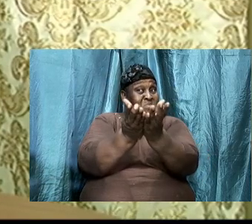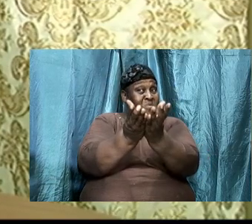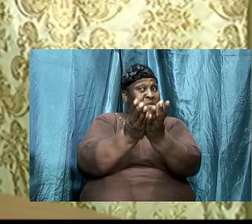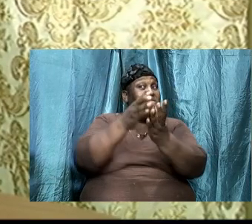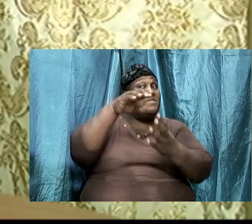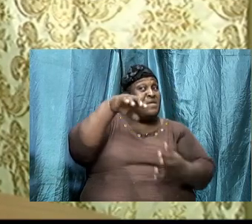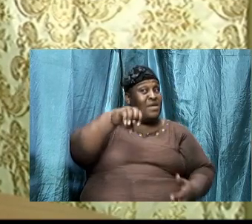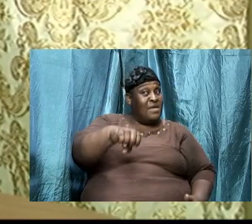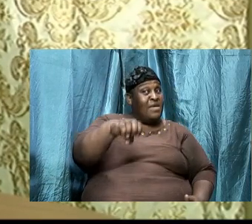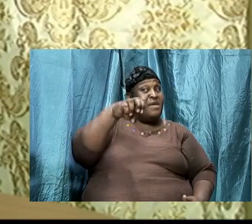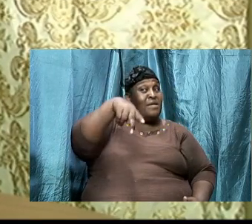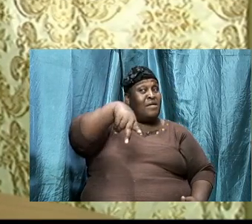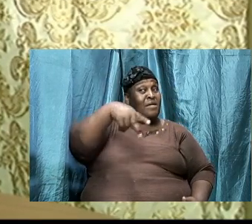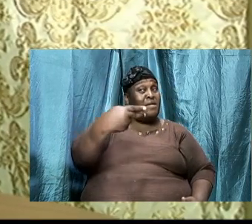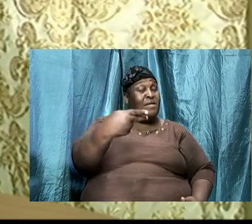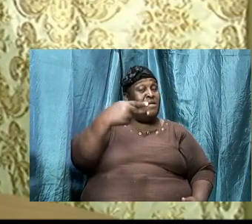books.